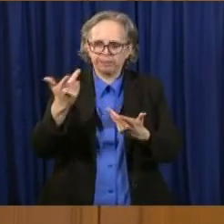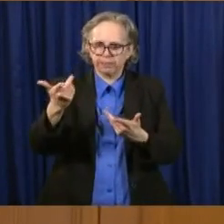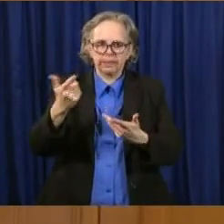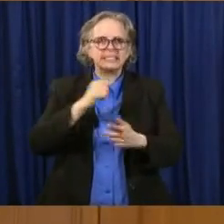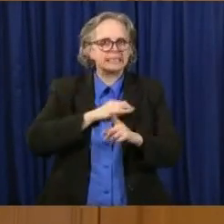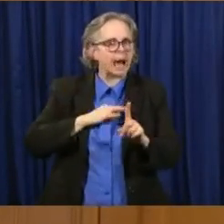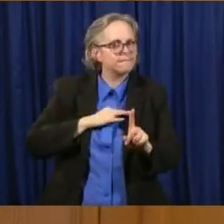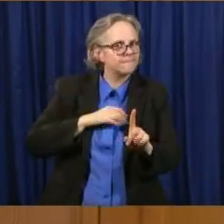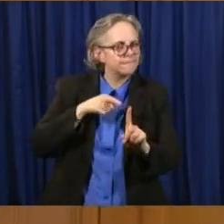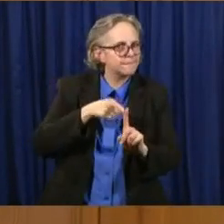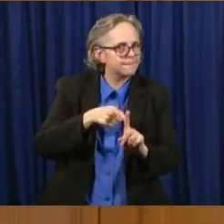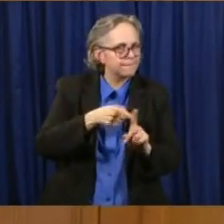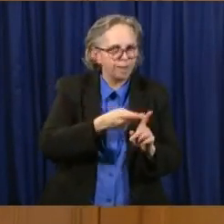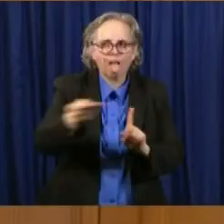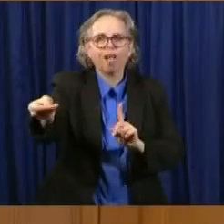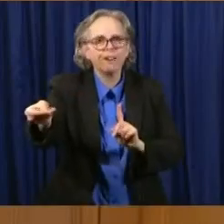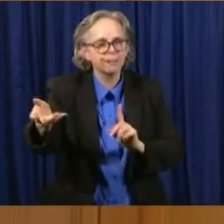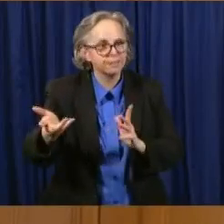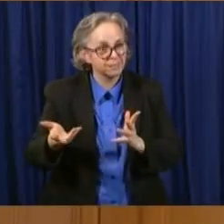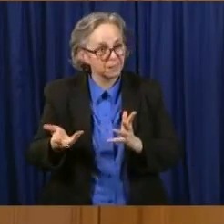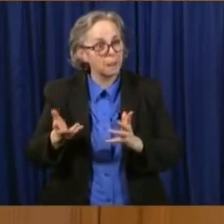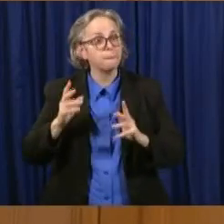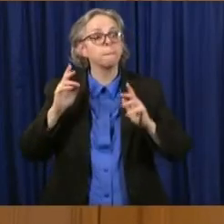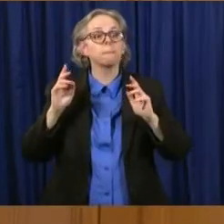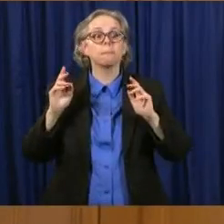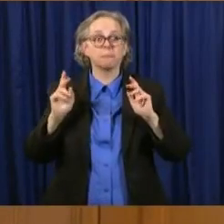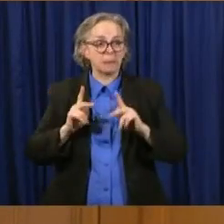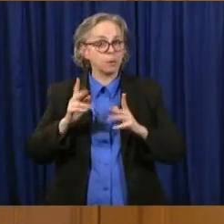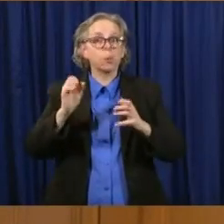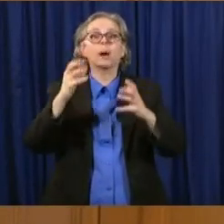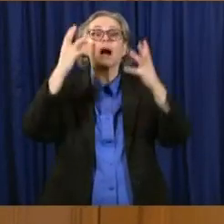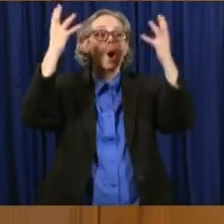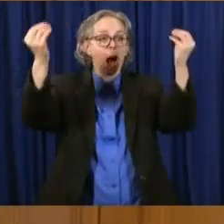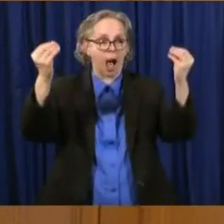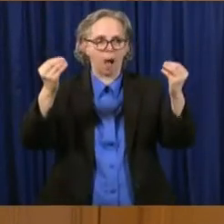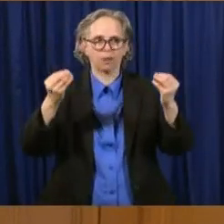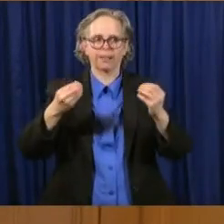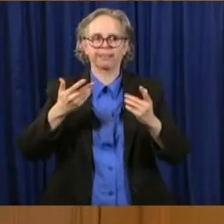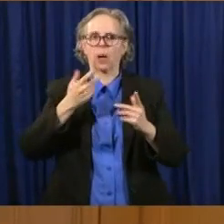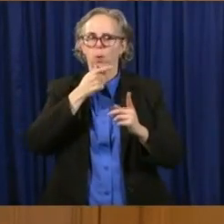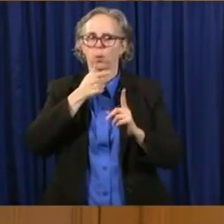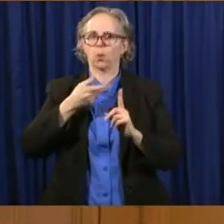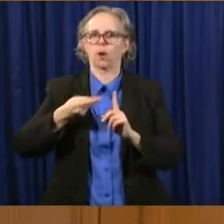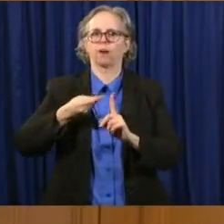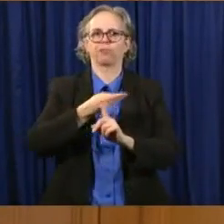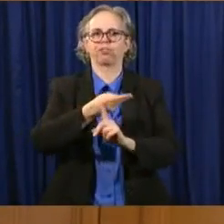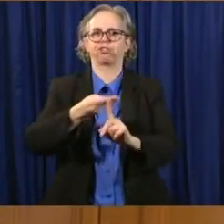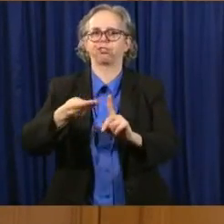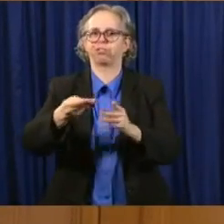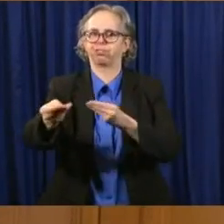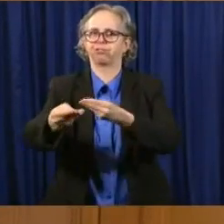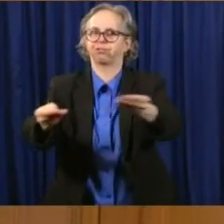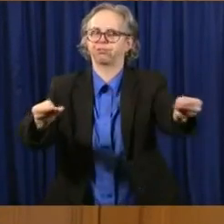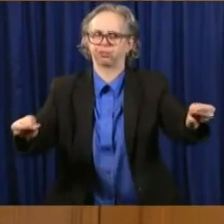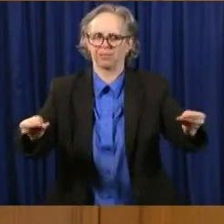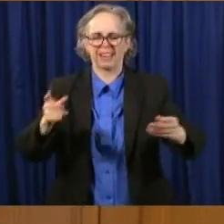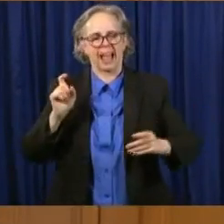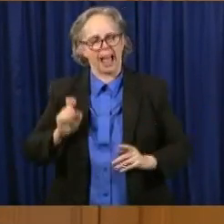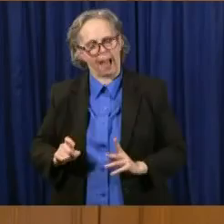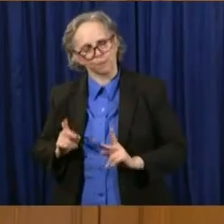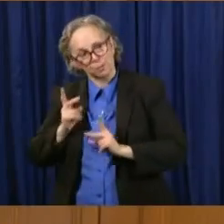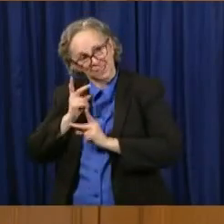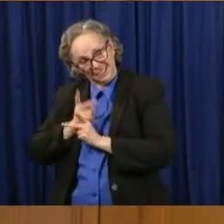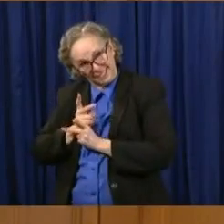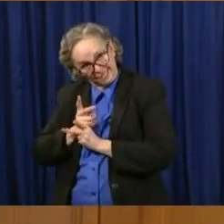that are catching it and spreading it. So we all have to be diligent, not just when we're on the job, but as we go about our